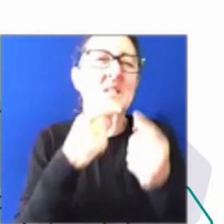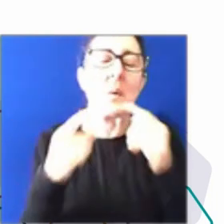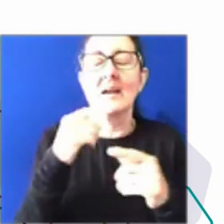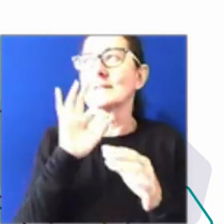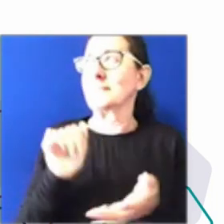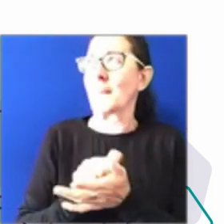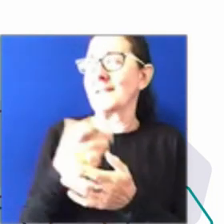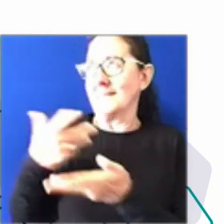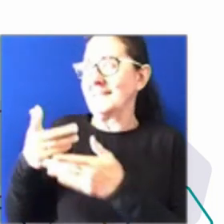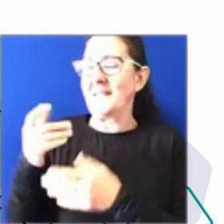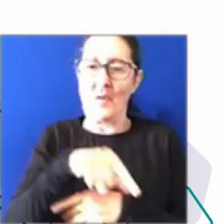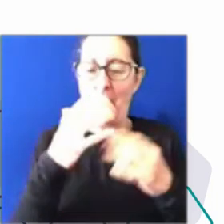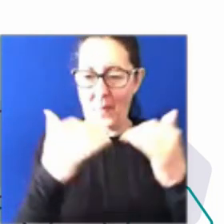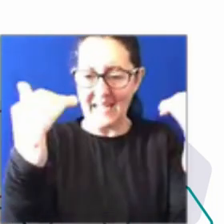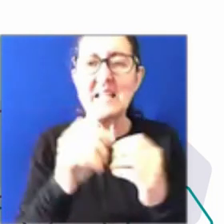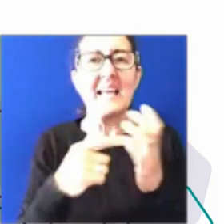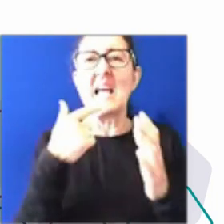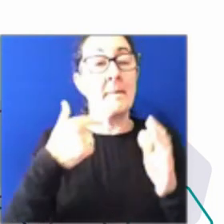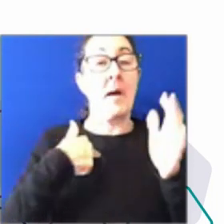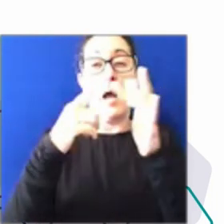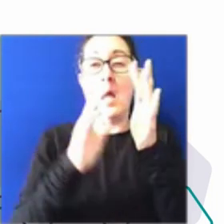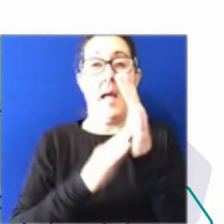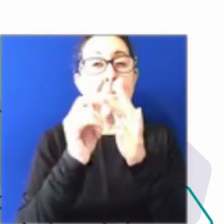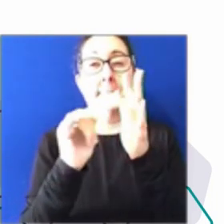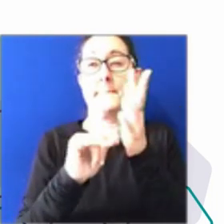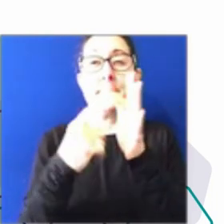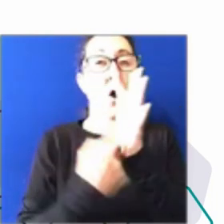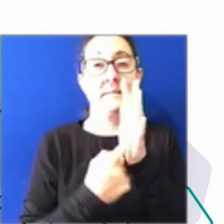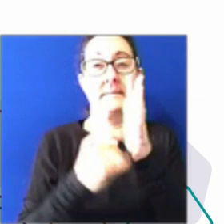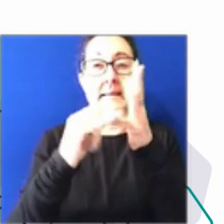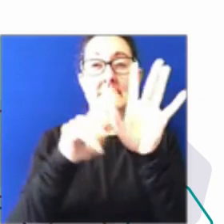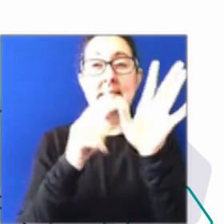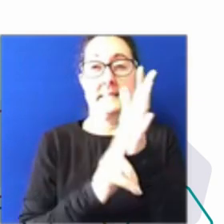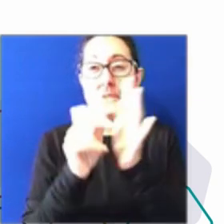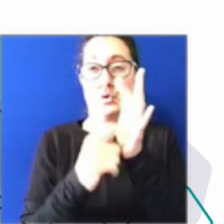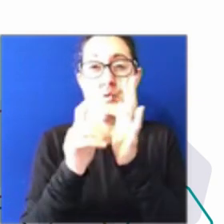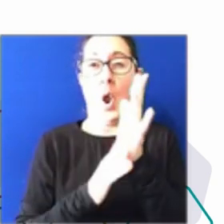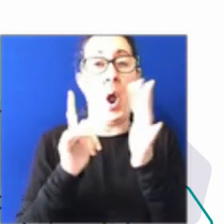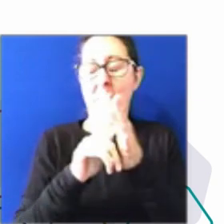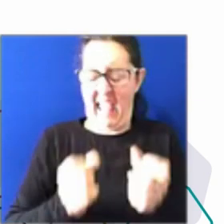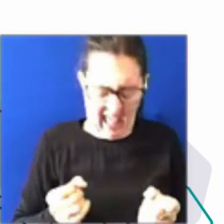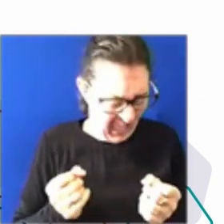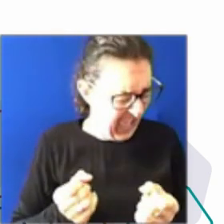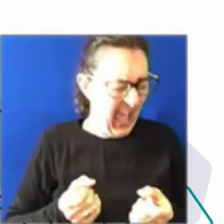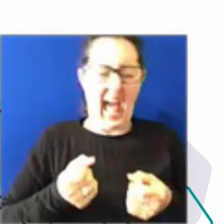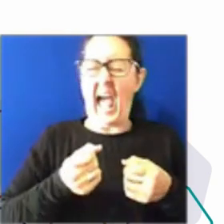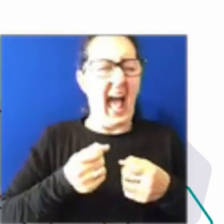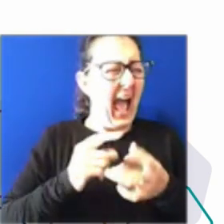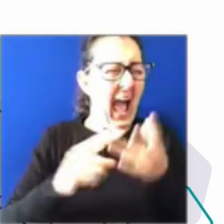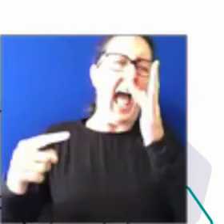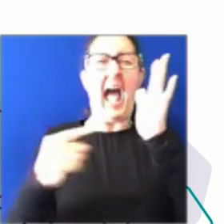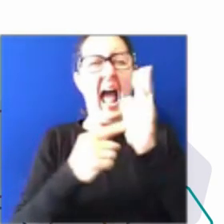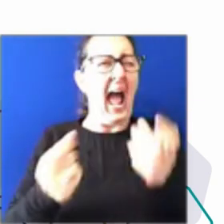said to me, my imposter syndrome's got dead set out of control. And I was like, oh, oh. And then I went home and